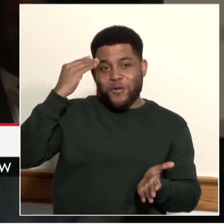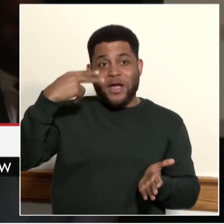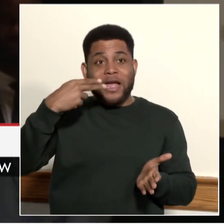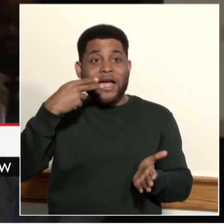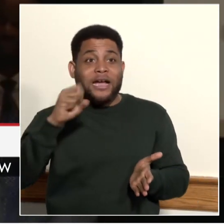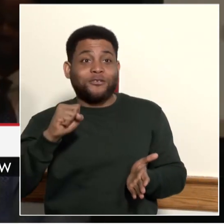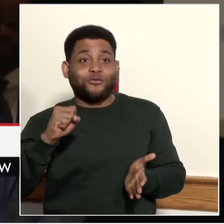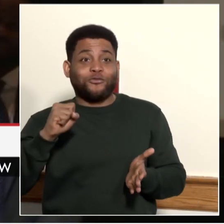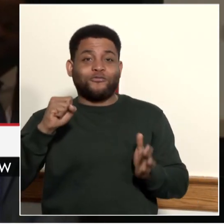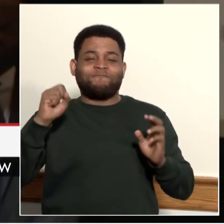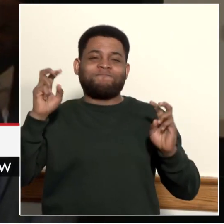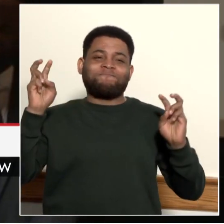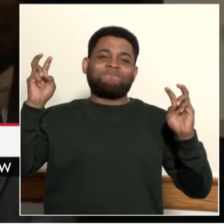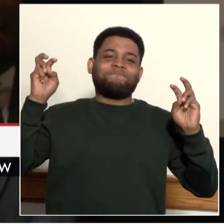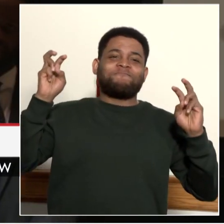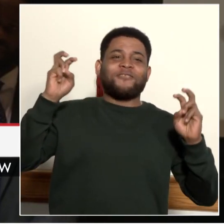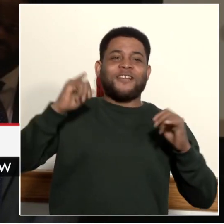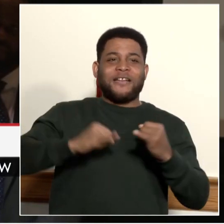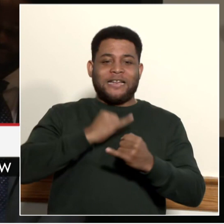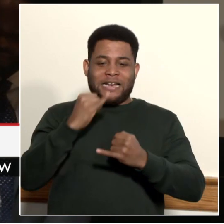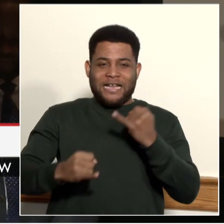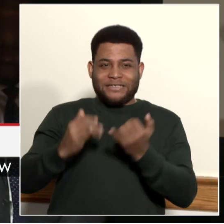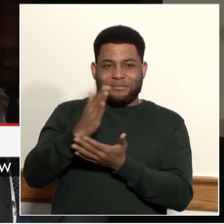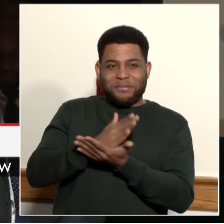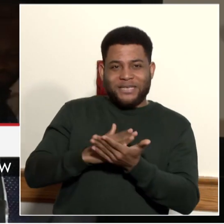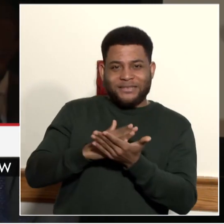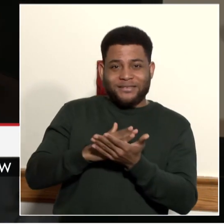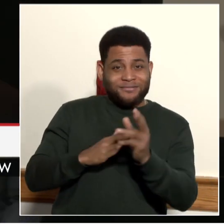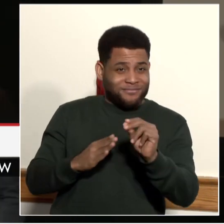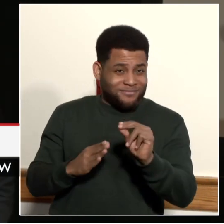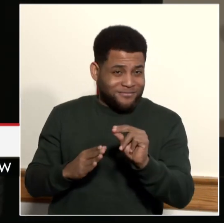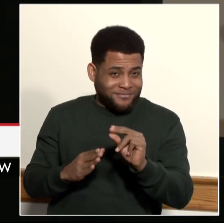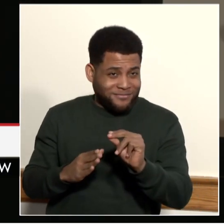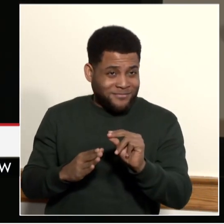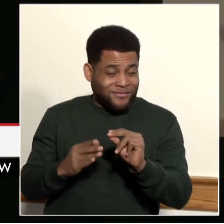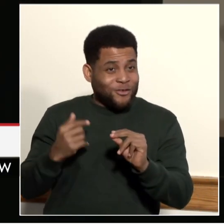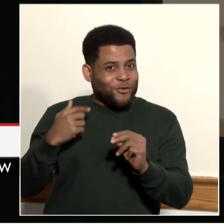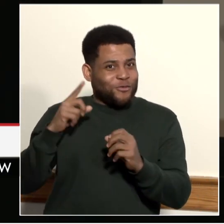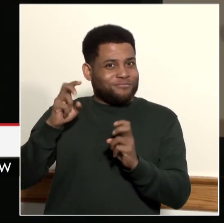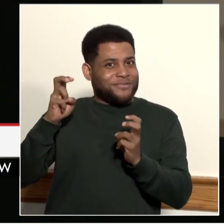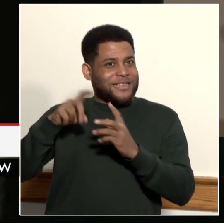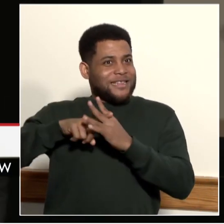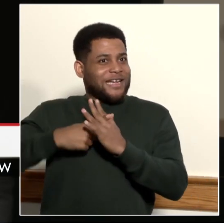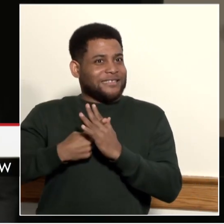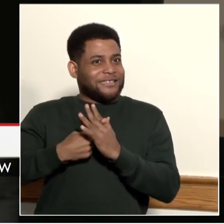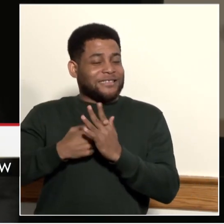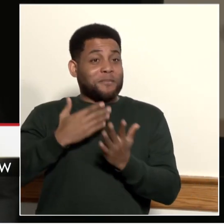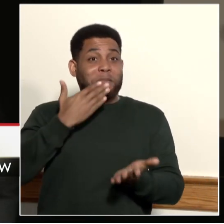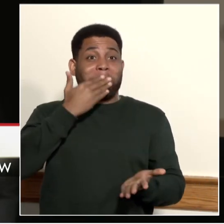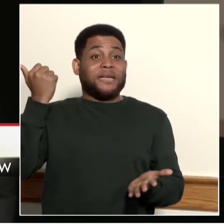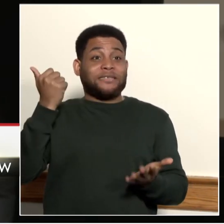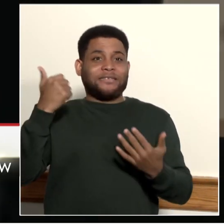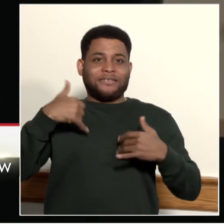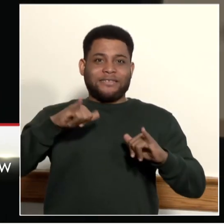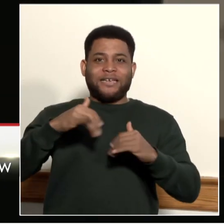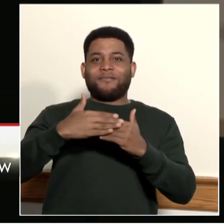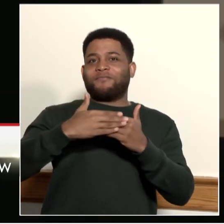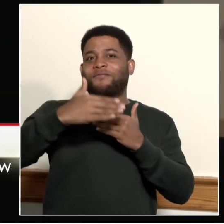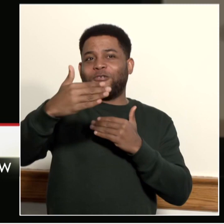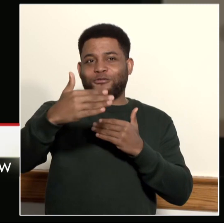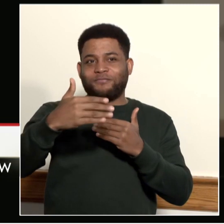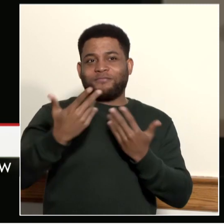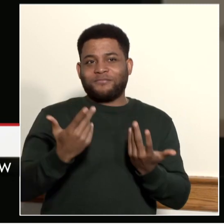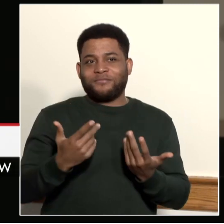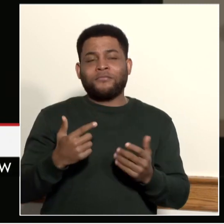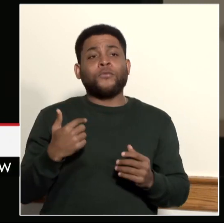as the final chapter. But again, I remind you, just the beginning and the best is yet to come. In fact, we have a special tribute to share